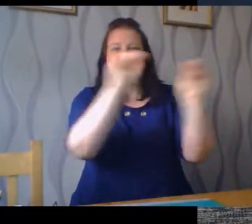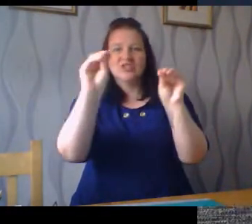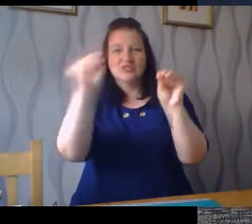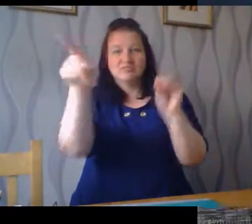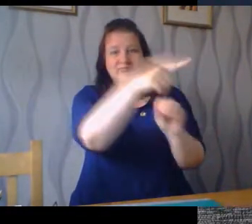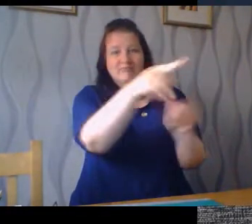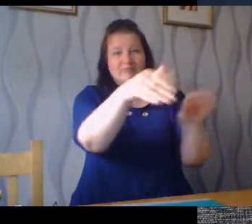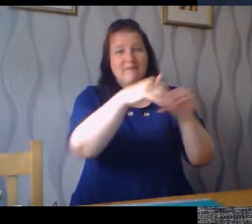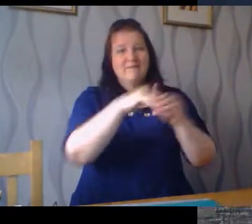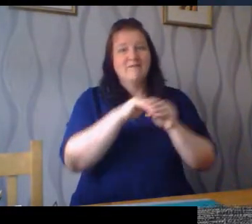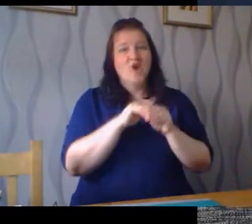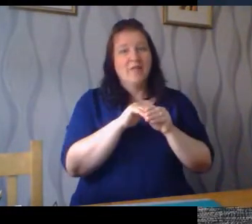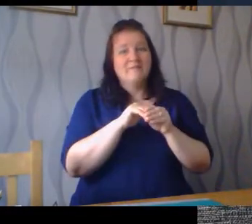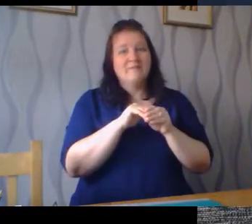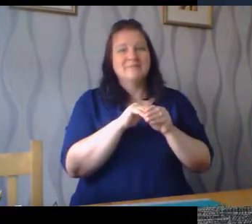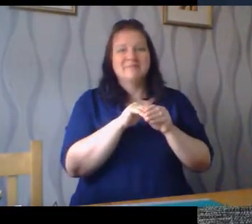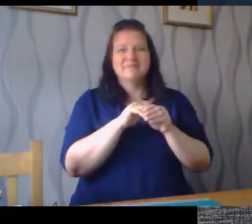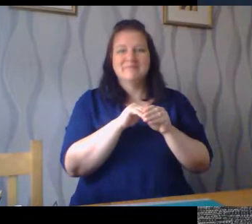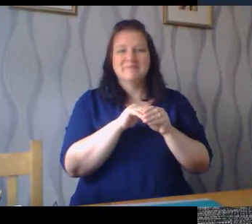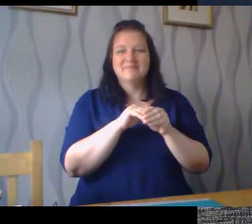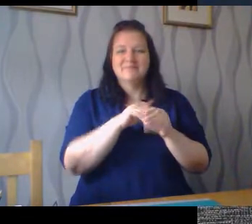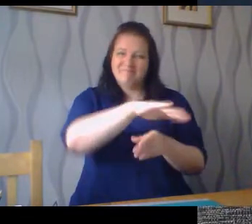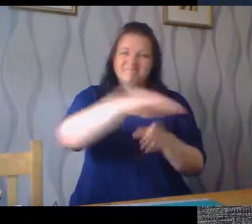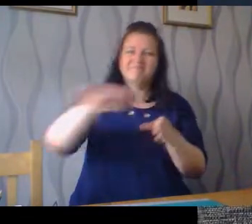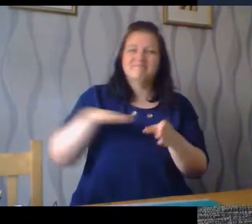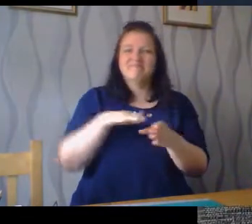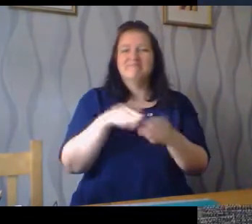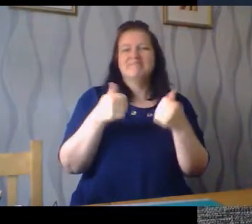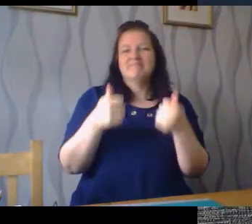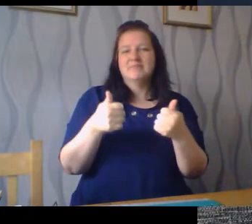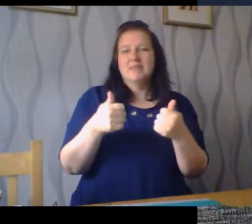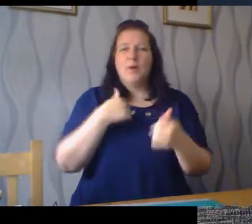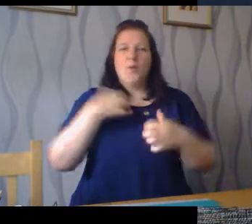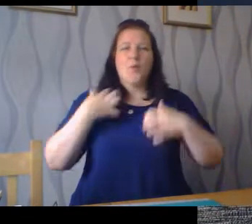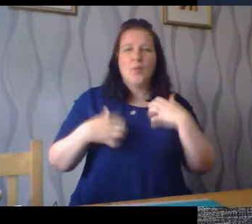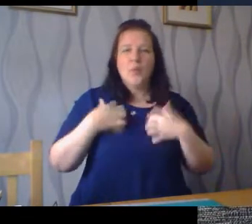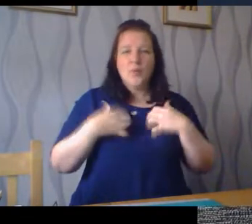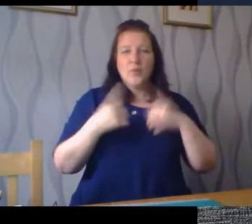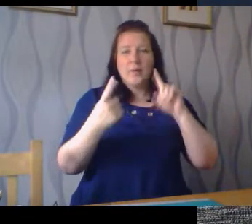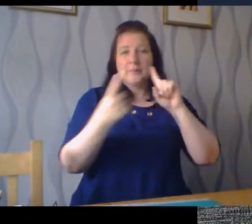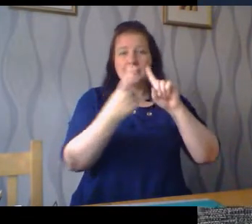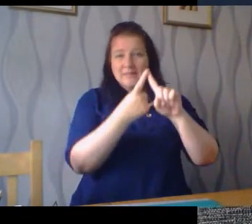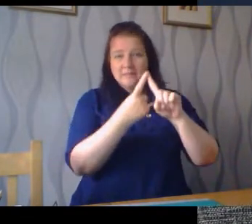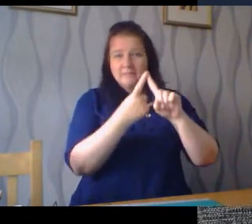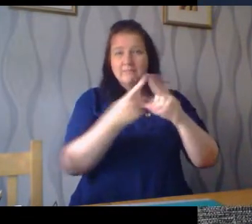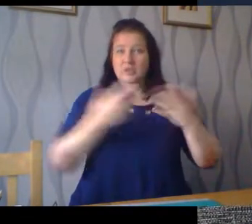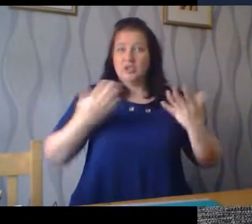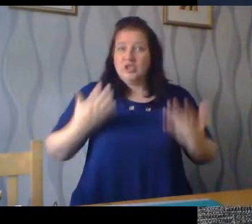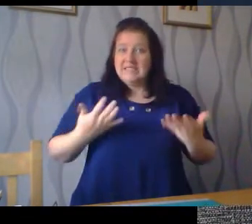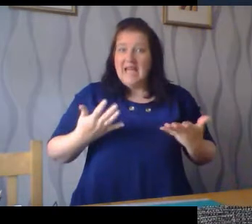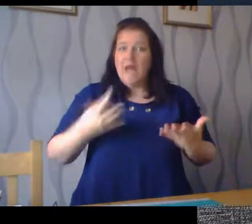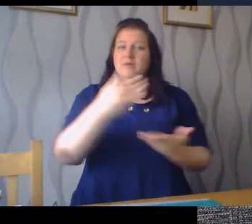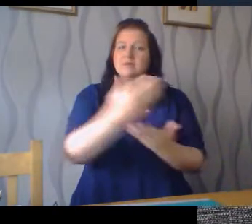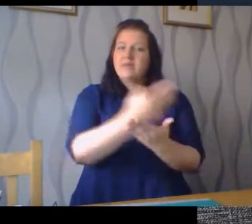your new teachers joining in with the singing as well. I really can't wait to meet you all and in the meantime stay safe